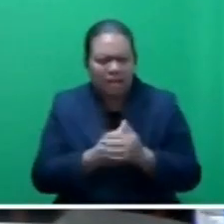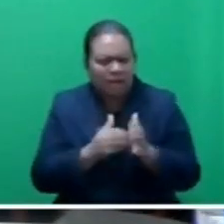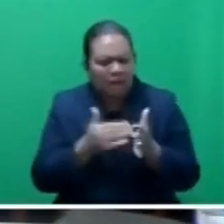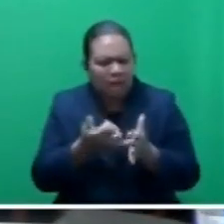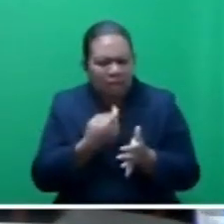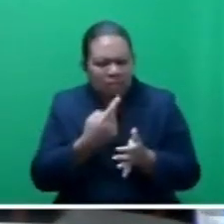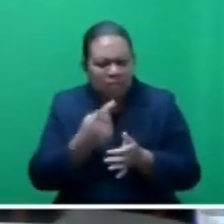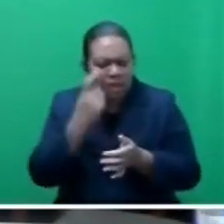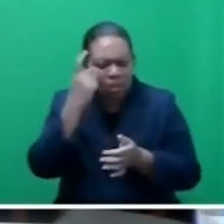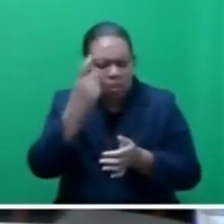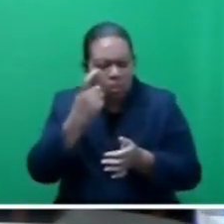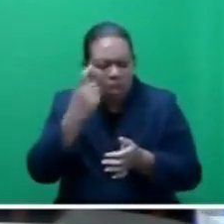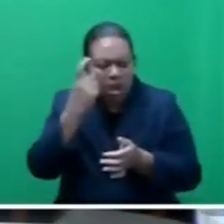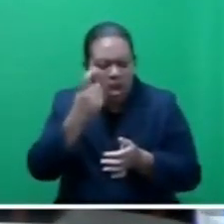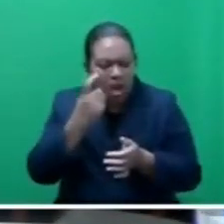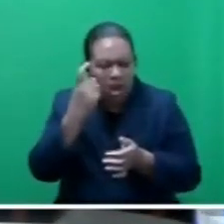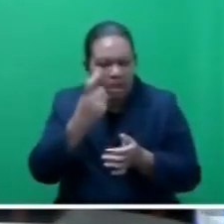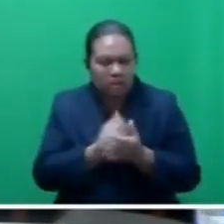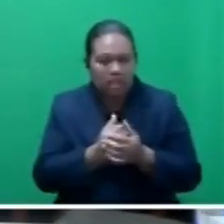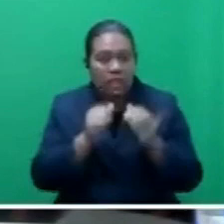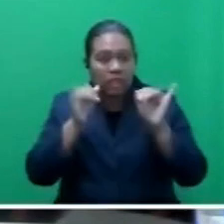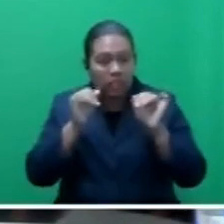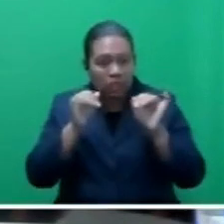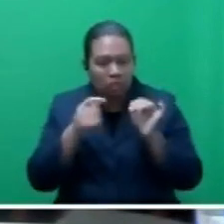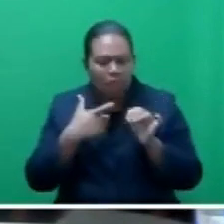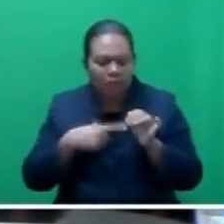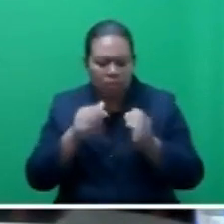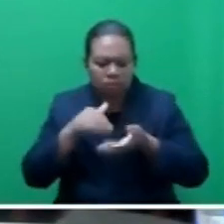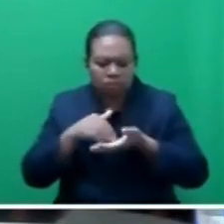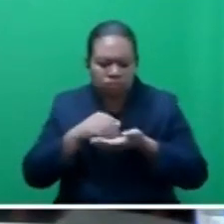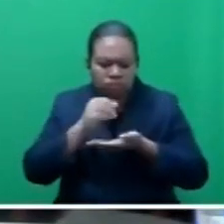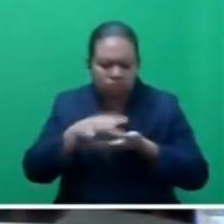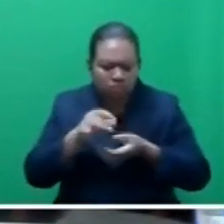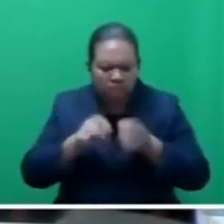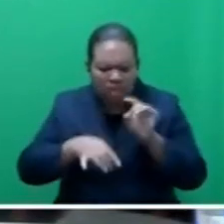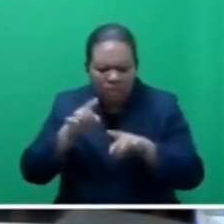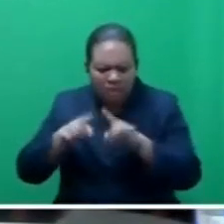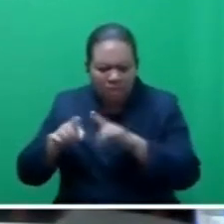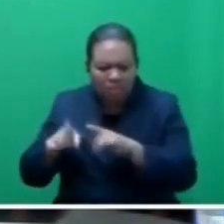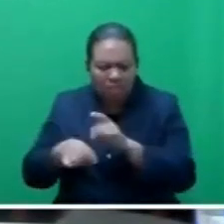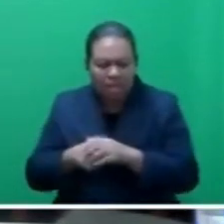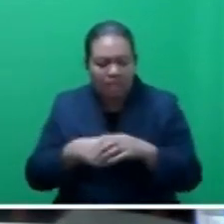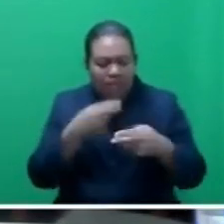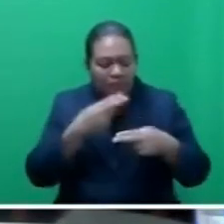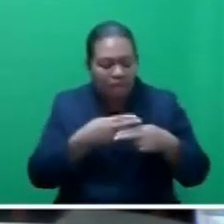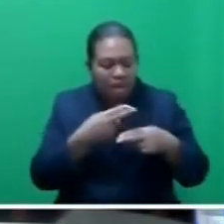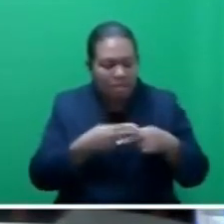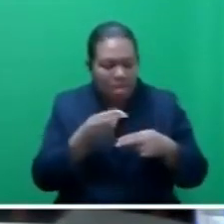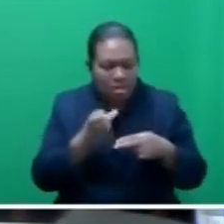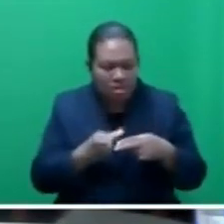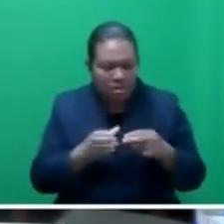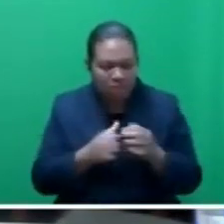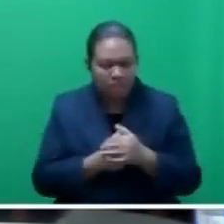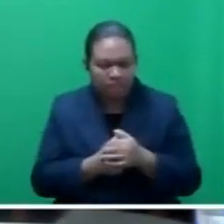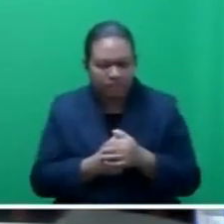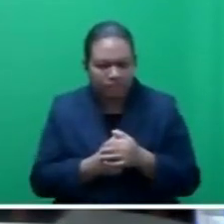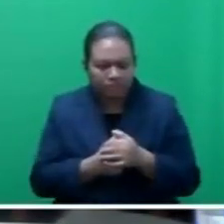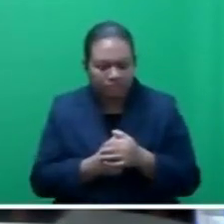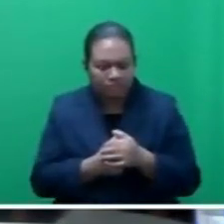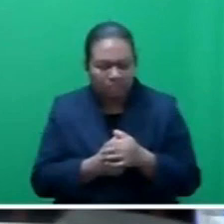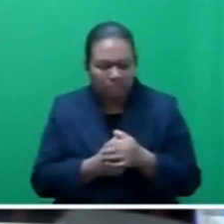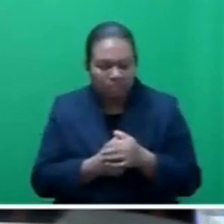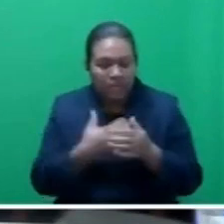issue because, one, it contributes to the vulnerability of that particular farming household. If any shocks